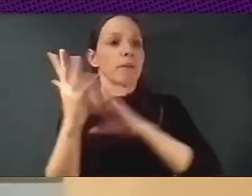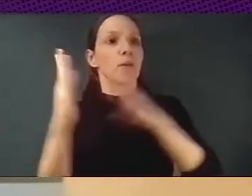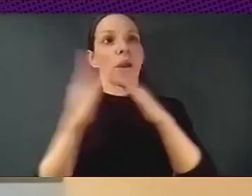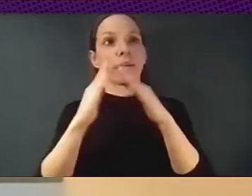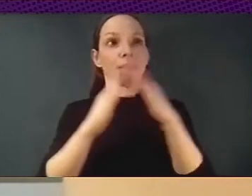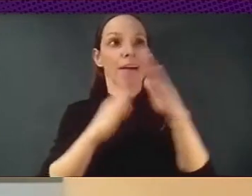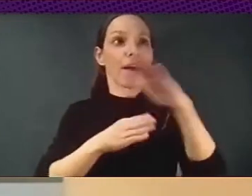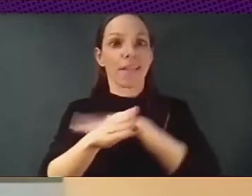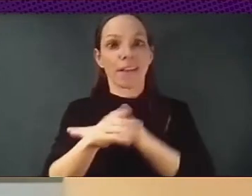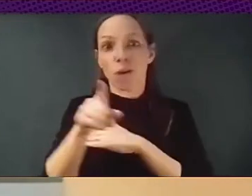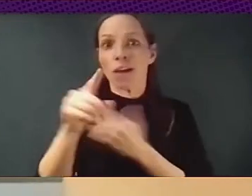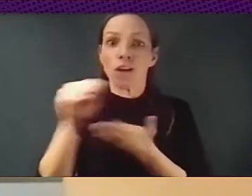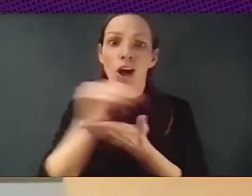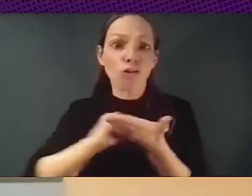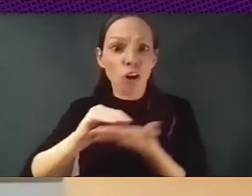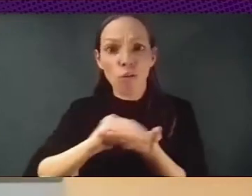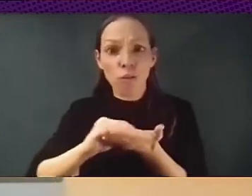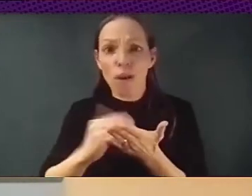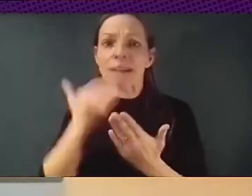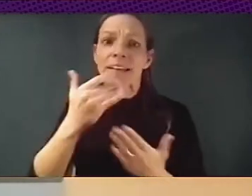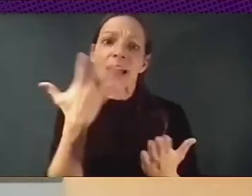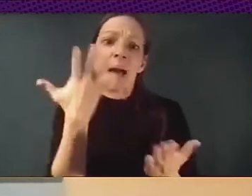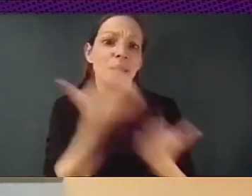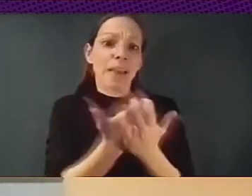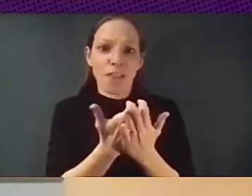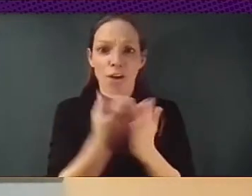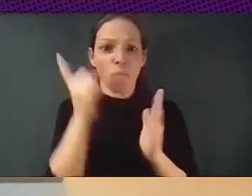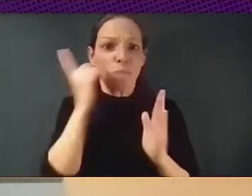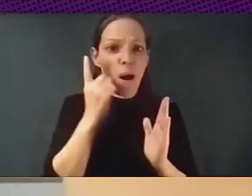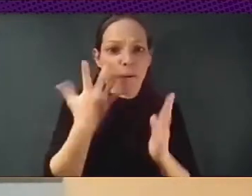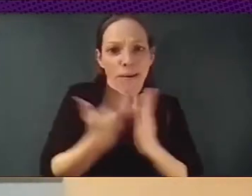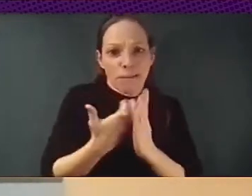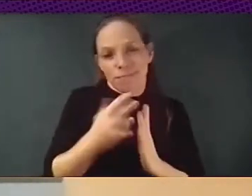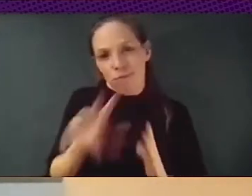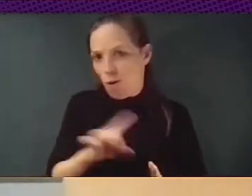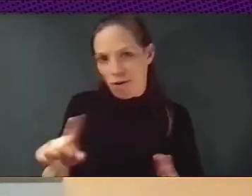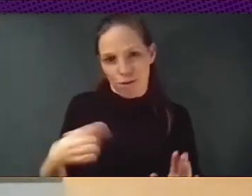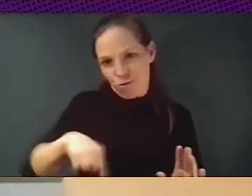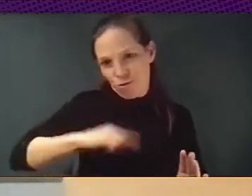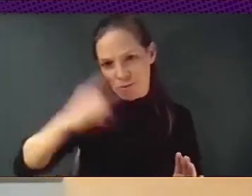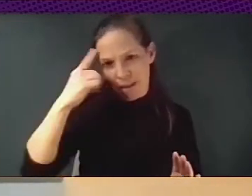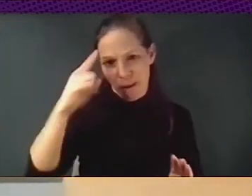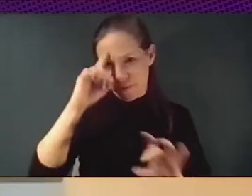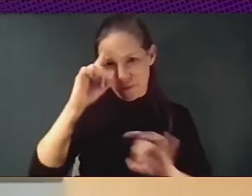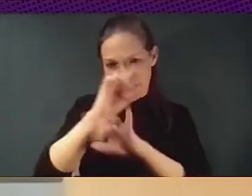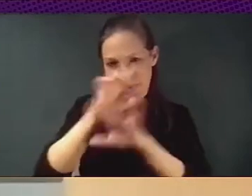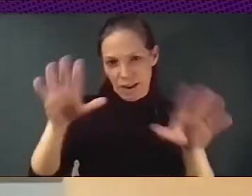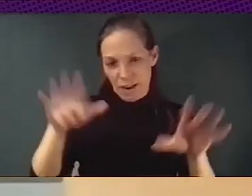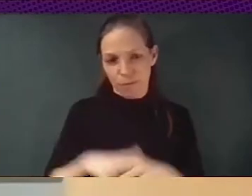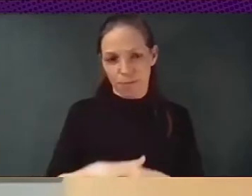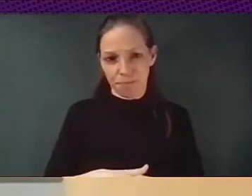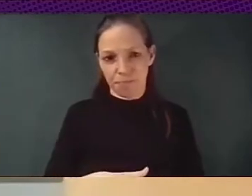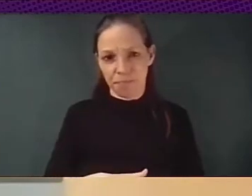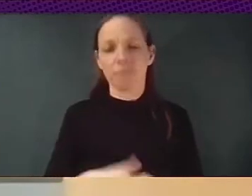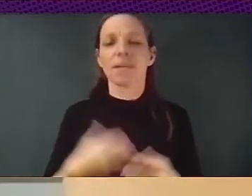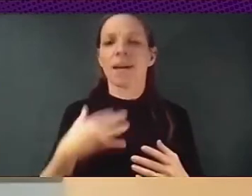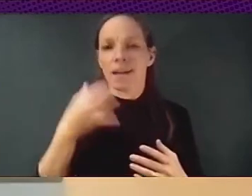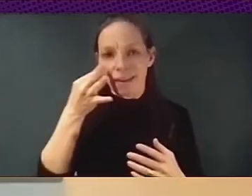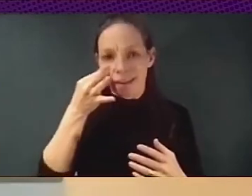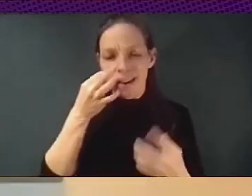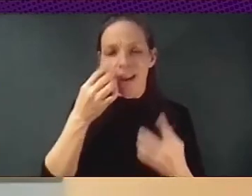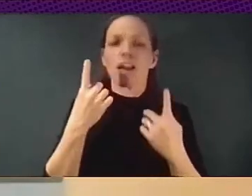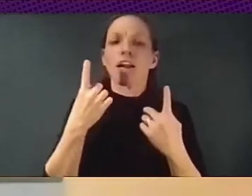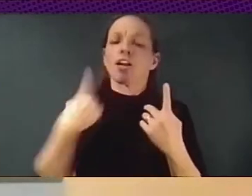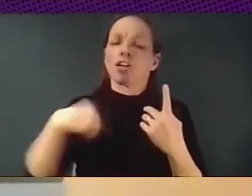case. And, and that you actually, we needed to have an hybrid of a participatory